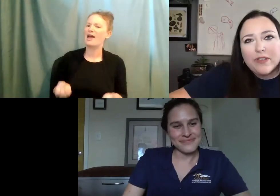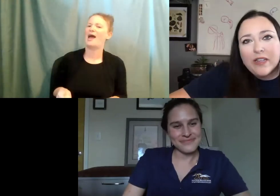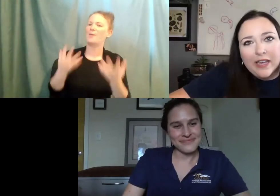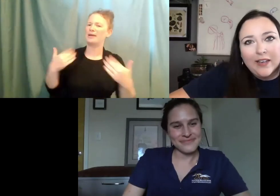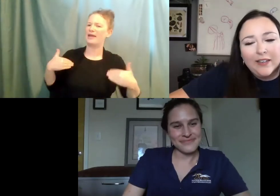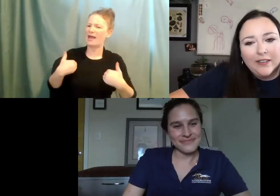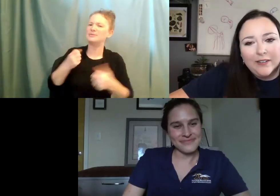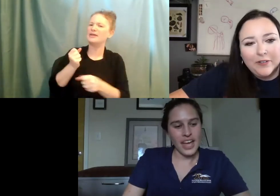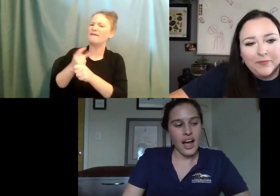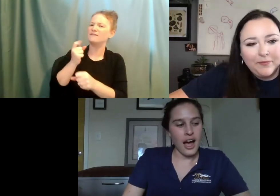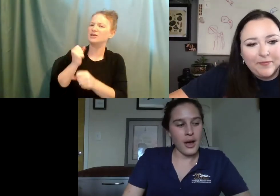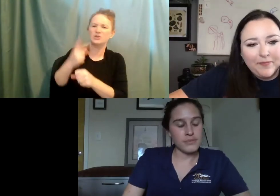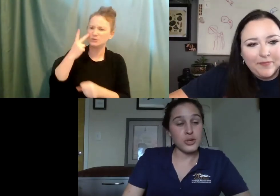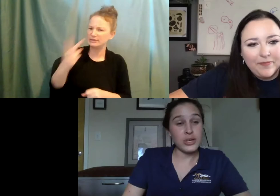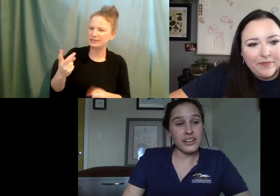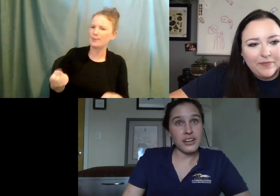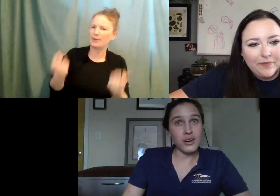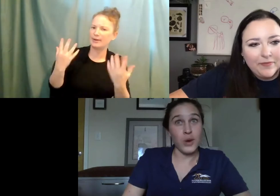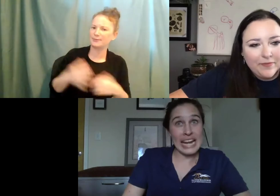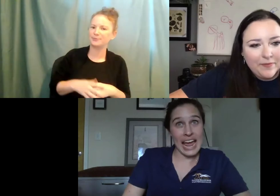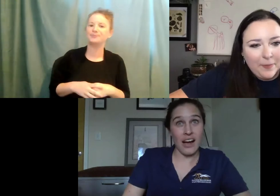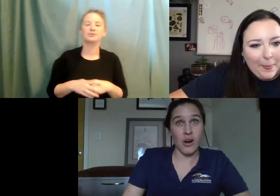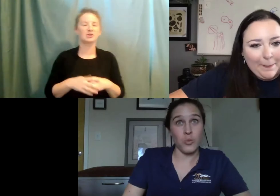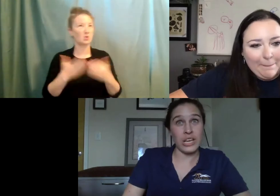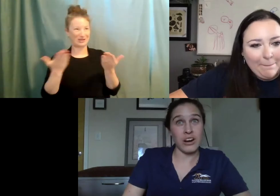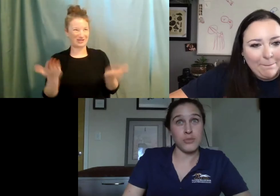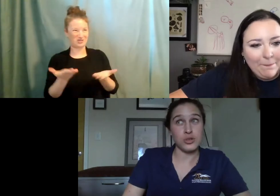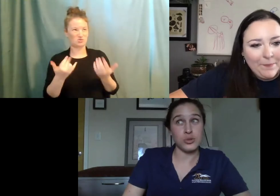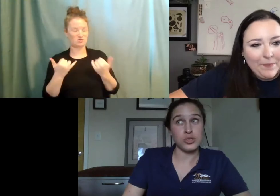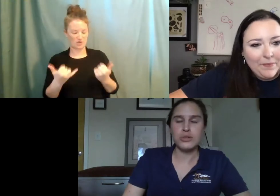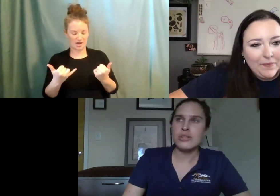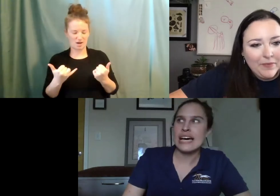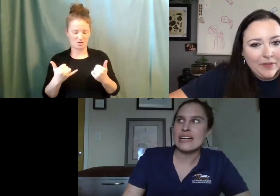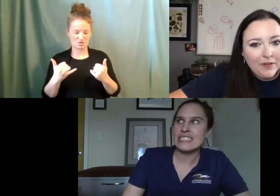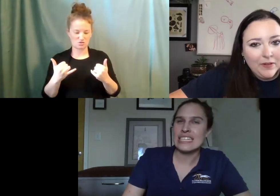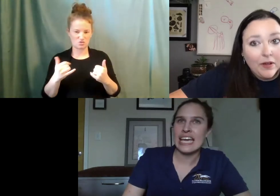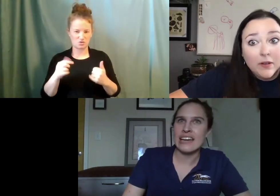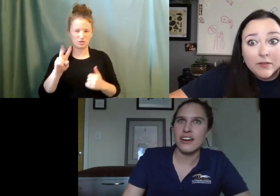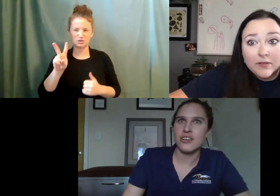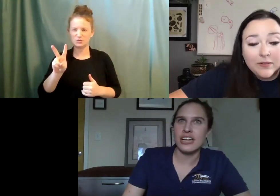through your facility? Um, so here right now we are up to 2